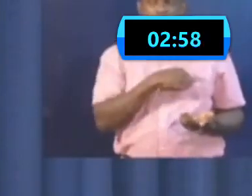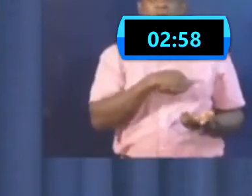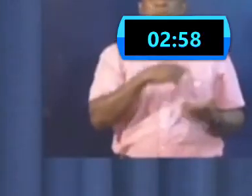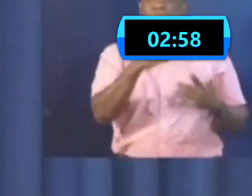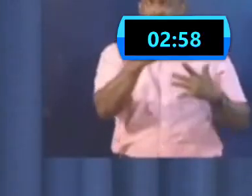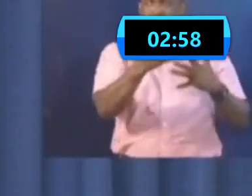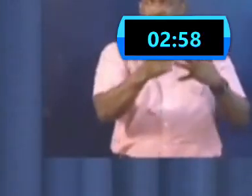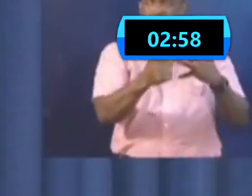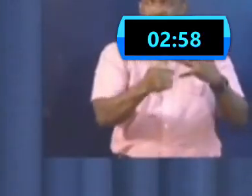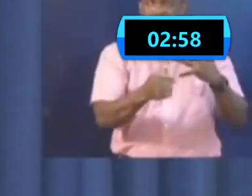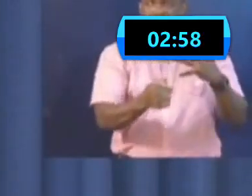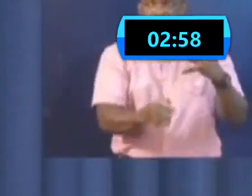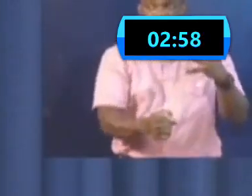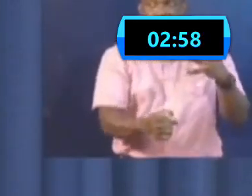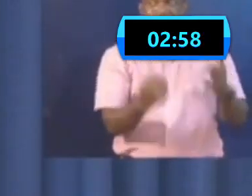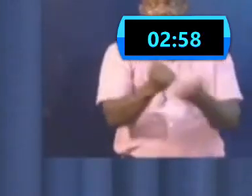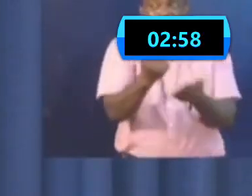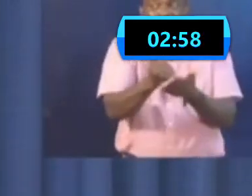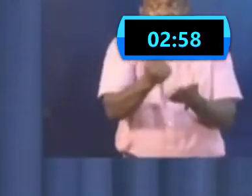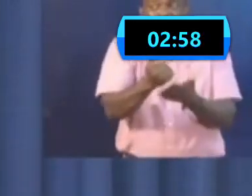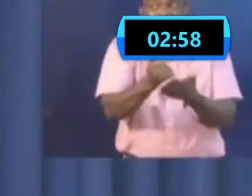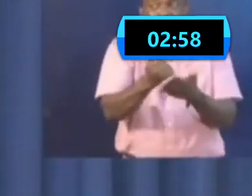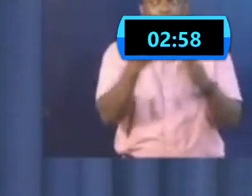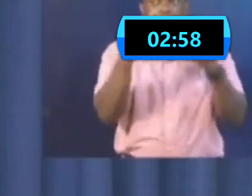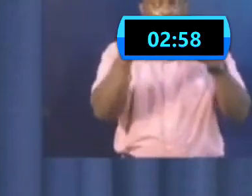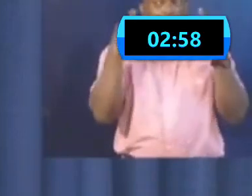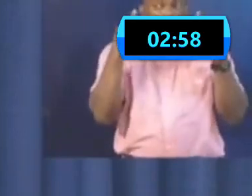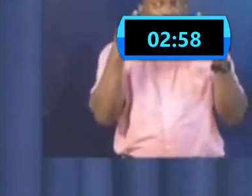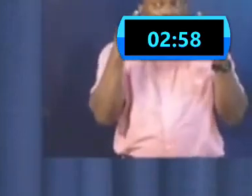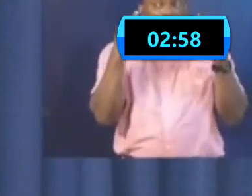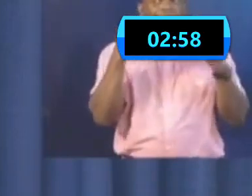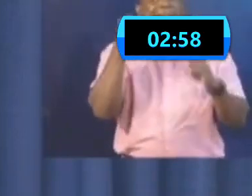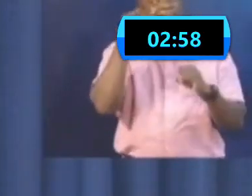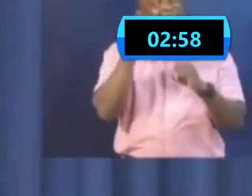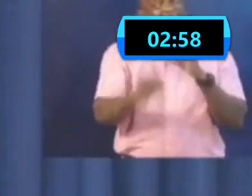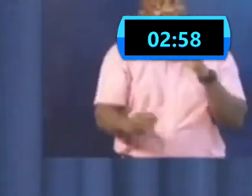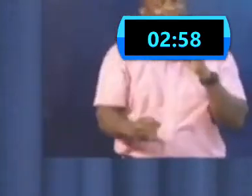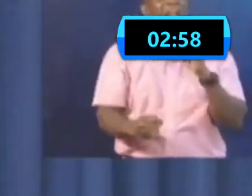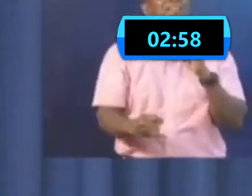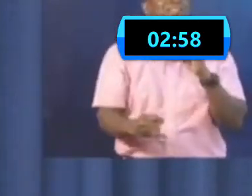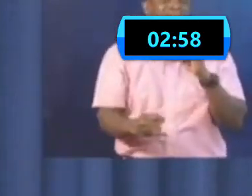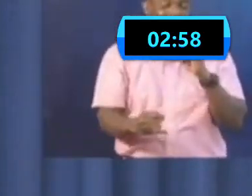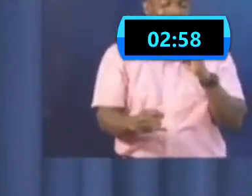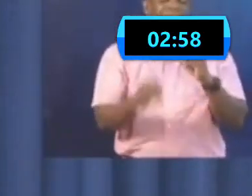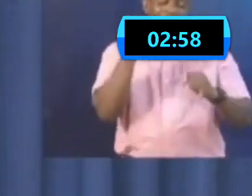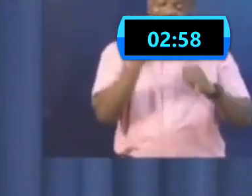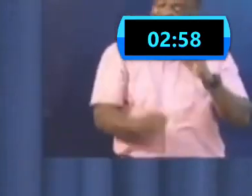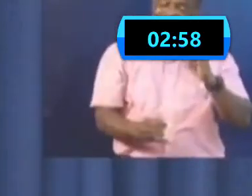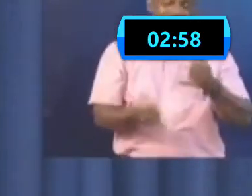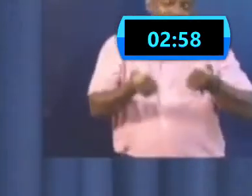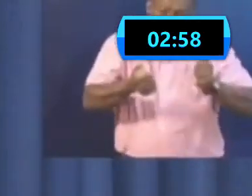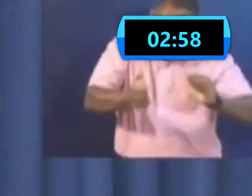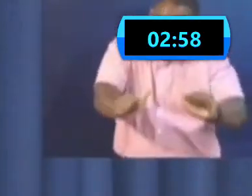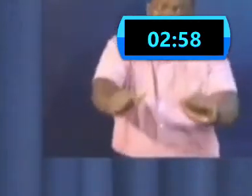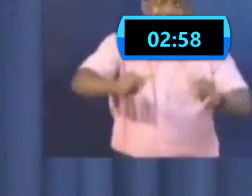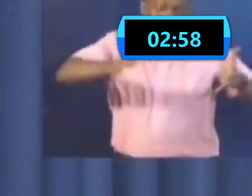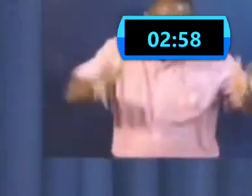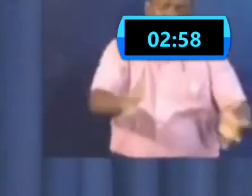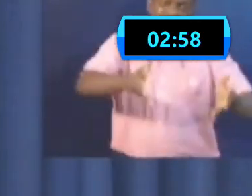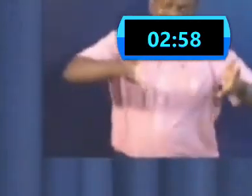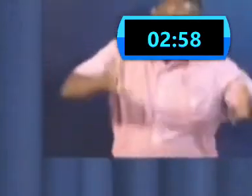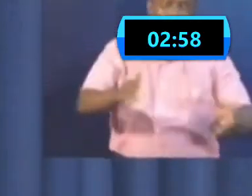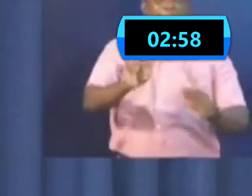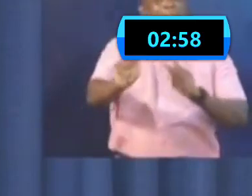in responding to the virus. This mask is about the latest one. And we expect that from